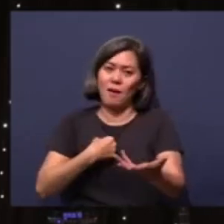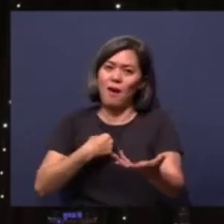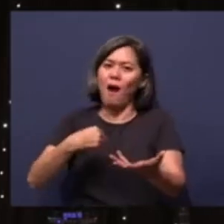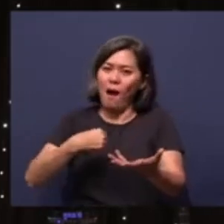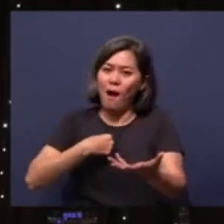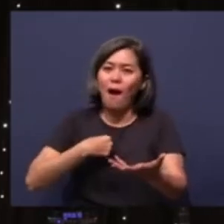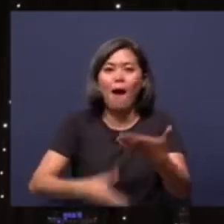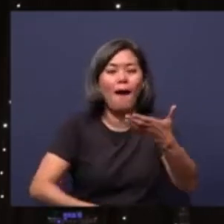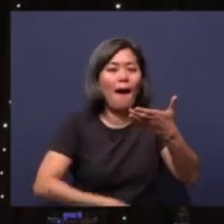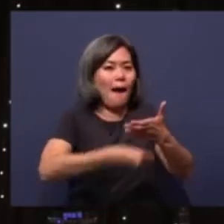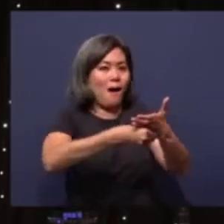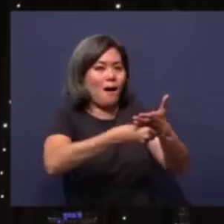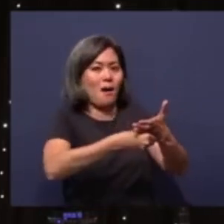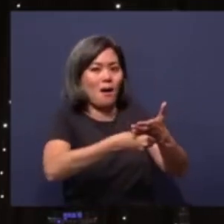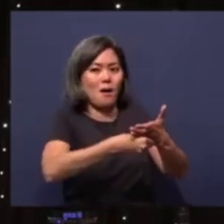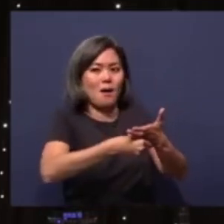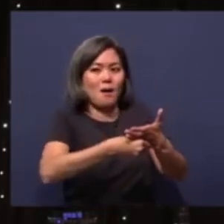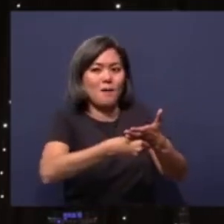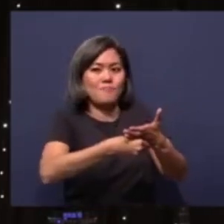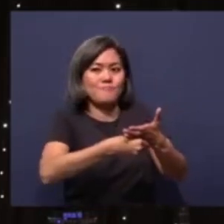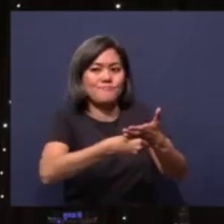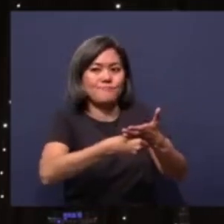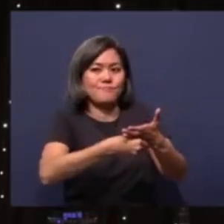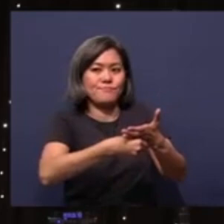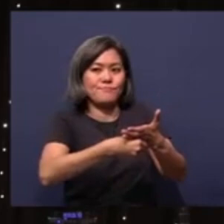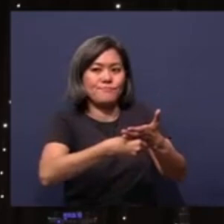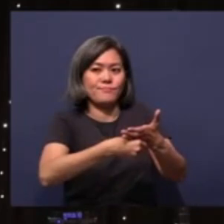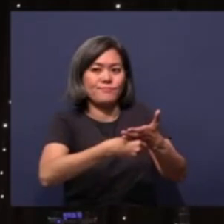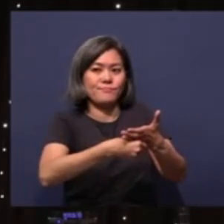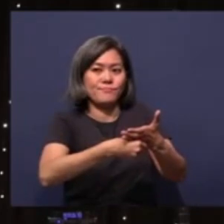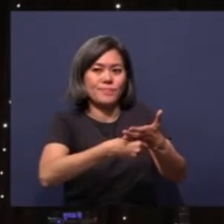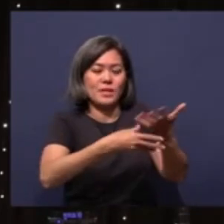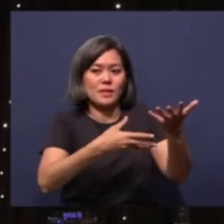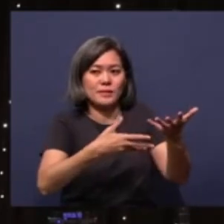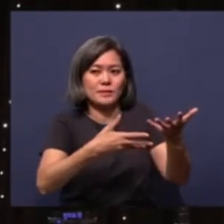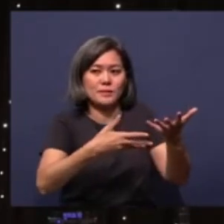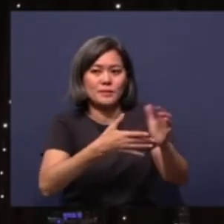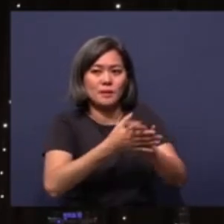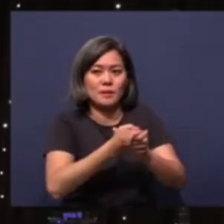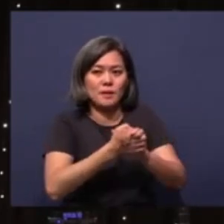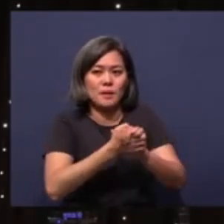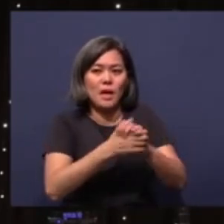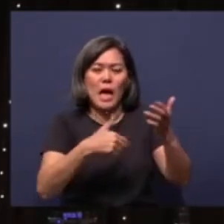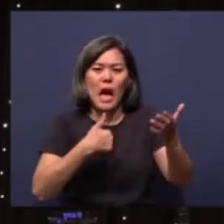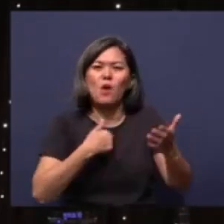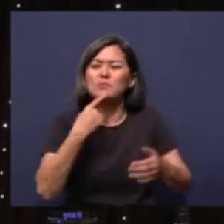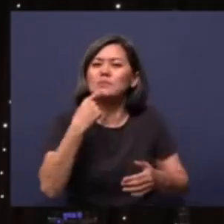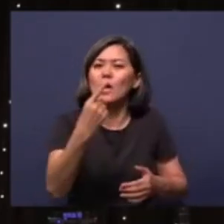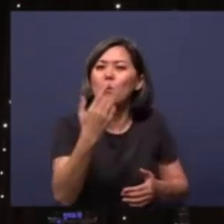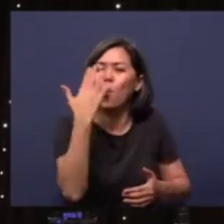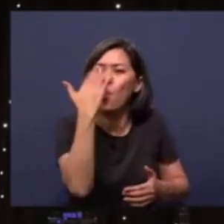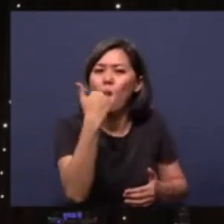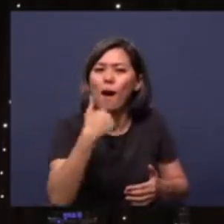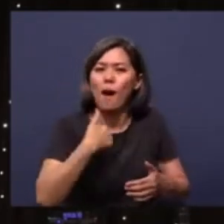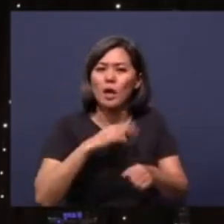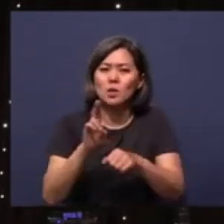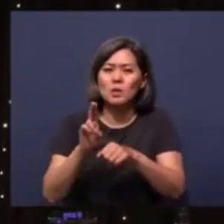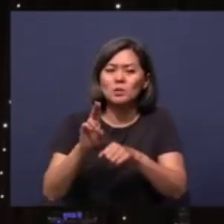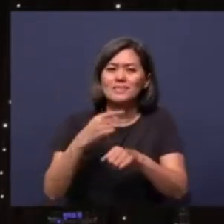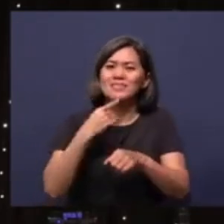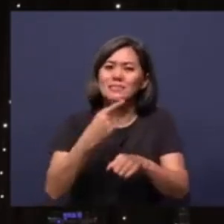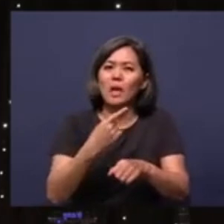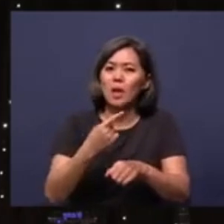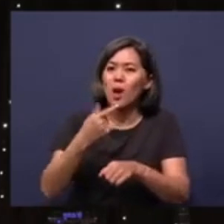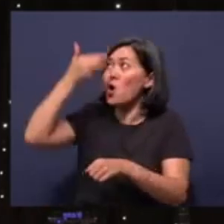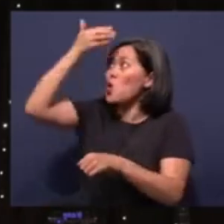will tell you why I'm using God, use me.